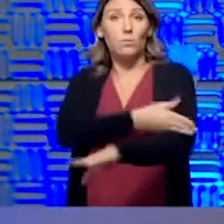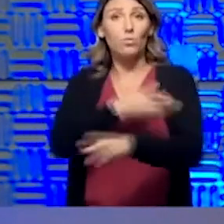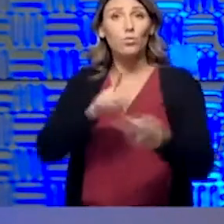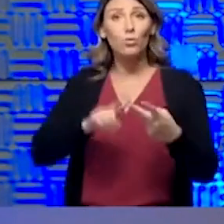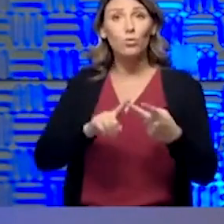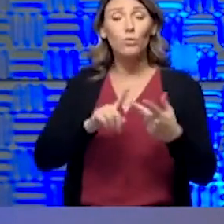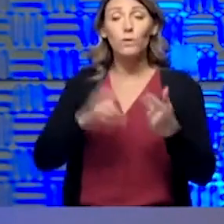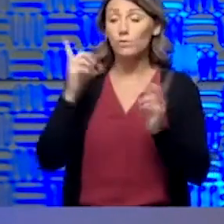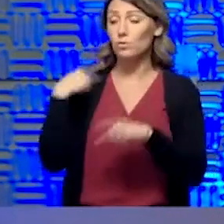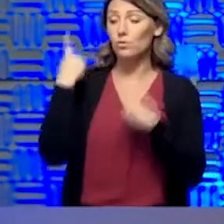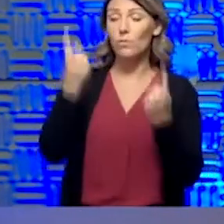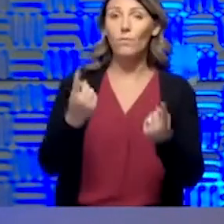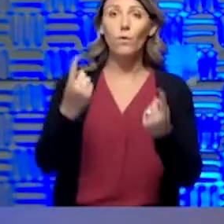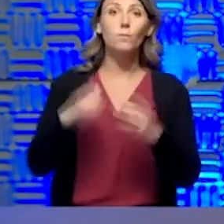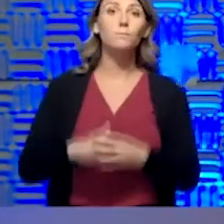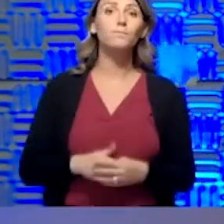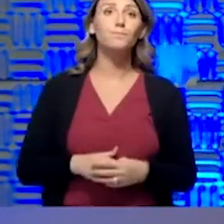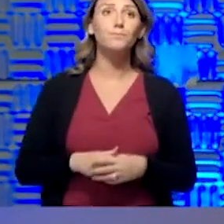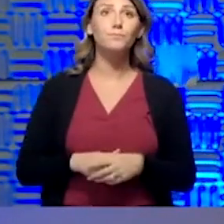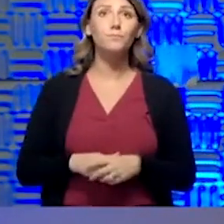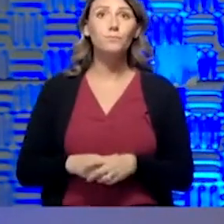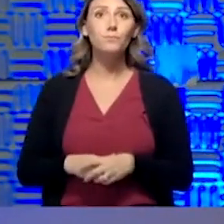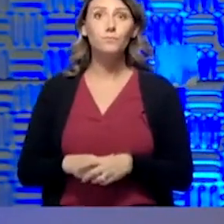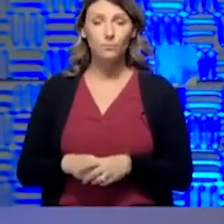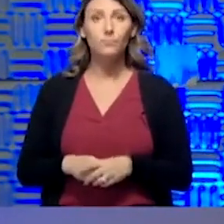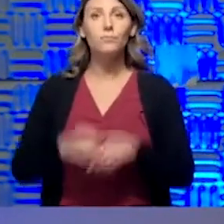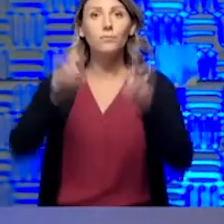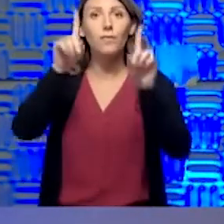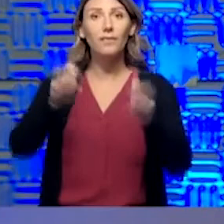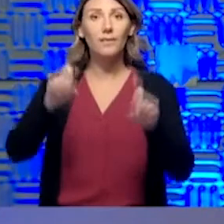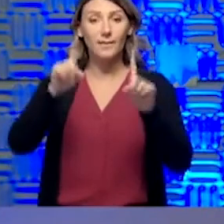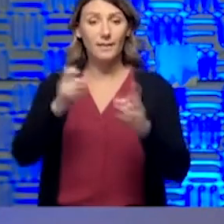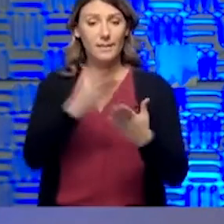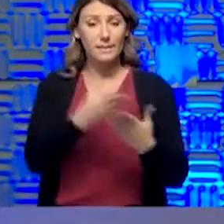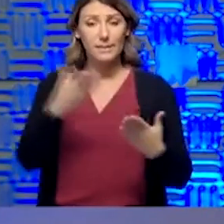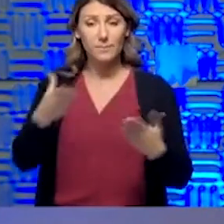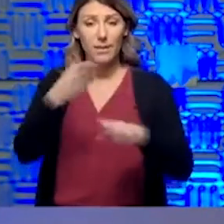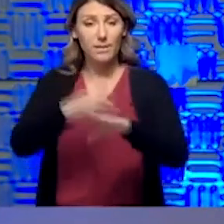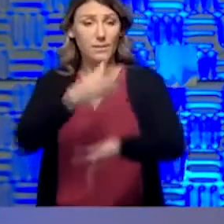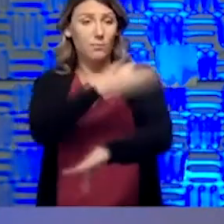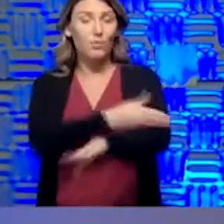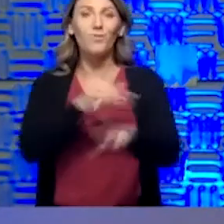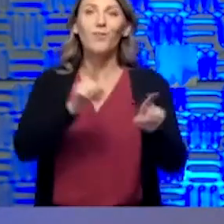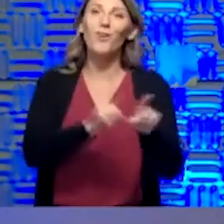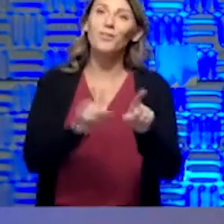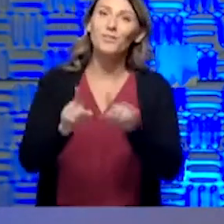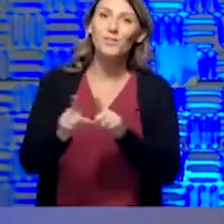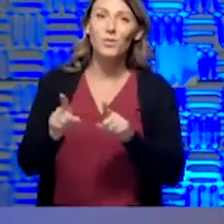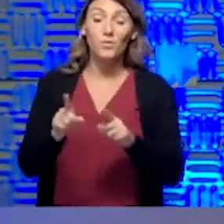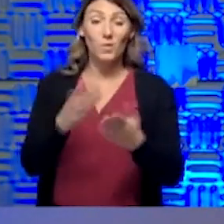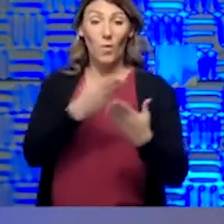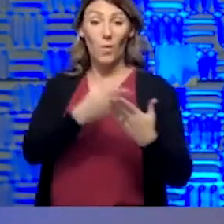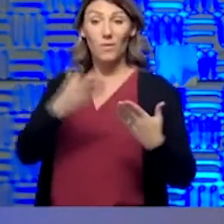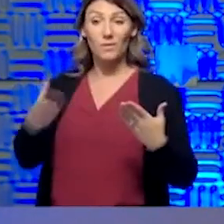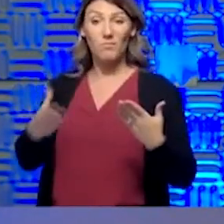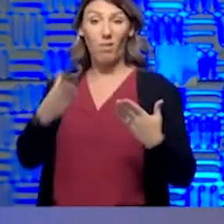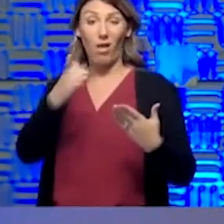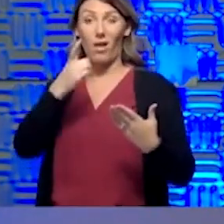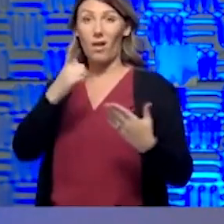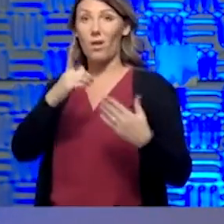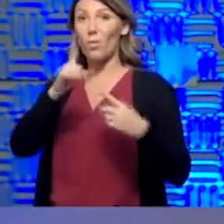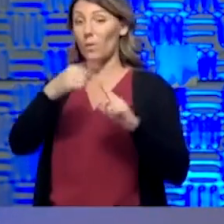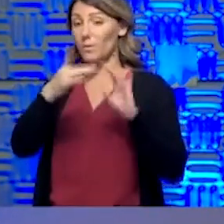far, our testing supplies have improved as well, so as far as the supply chain was mentioned before.